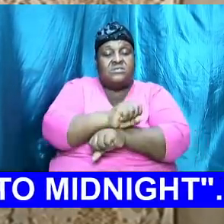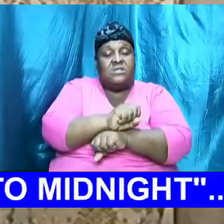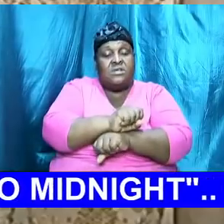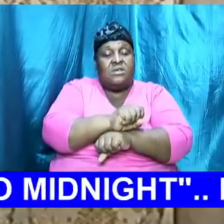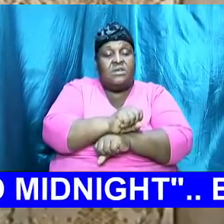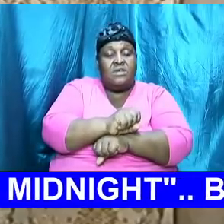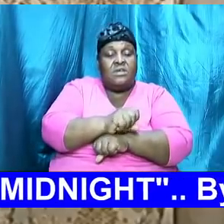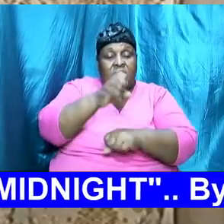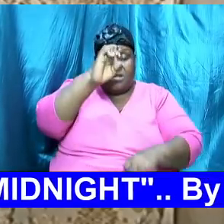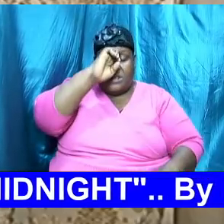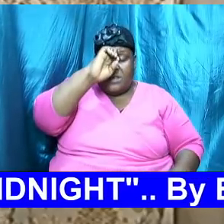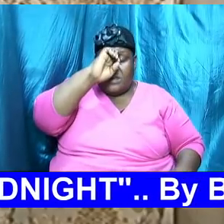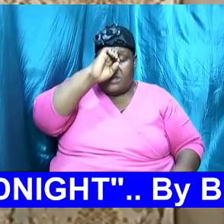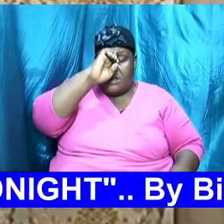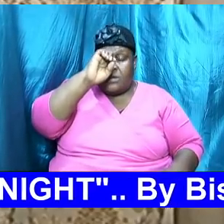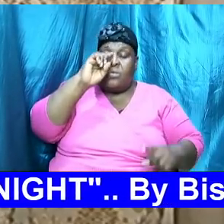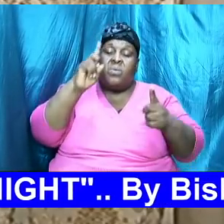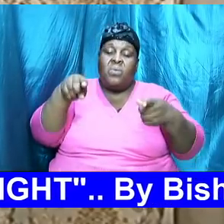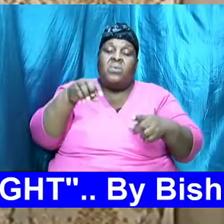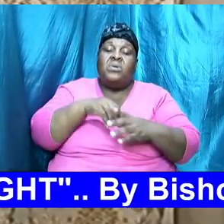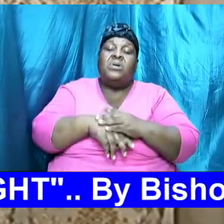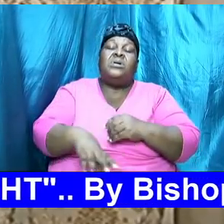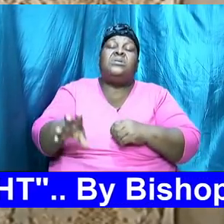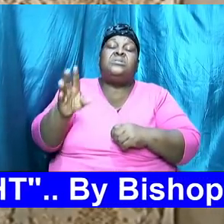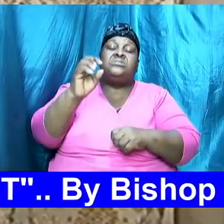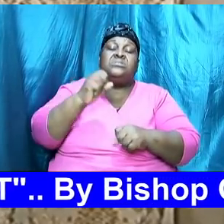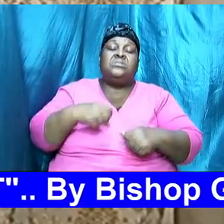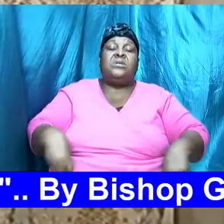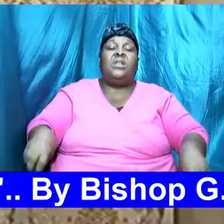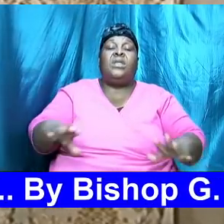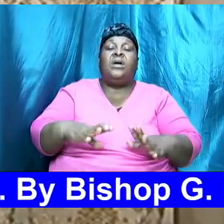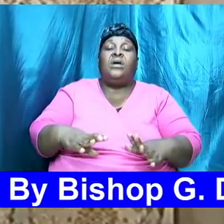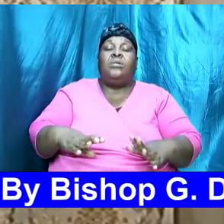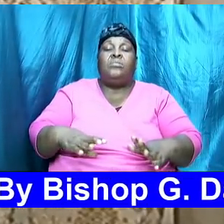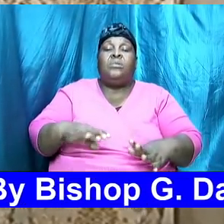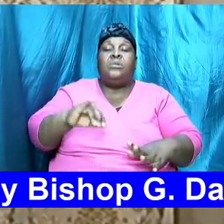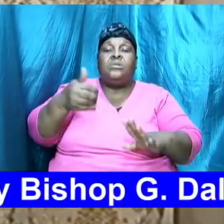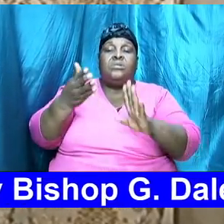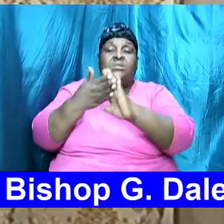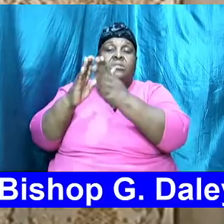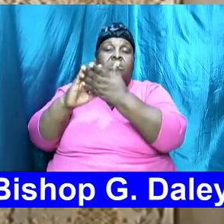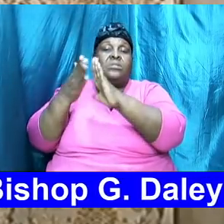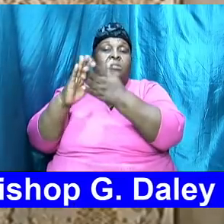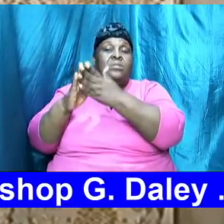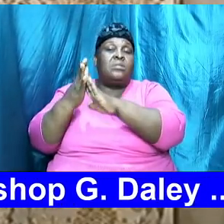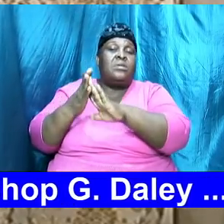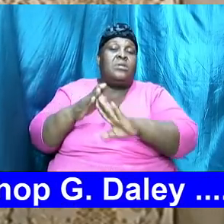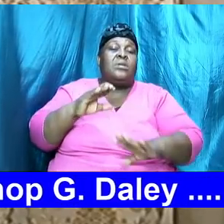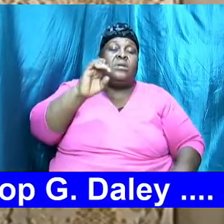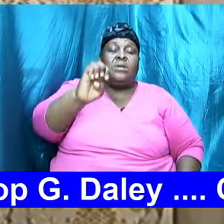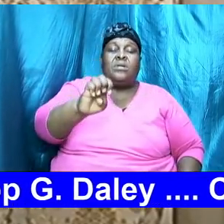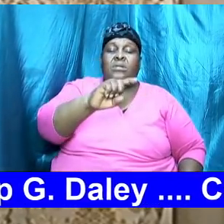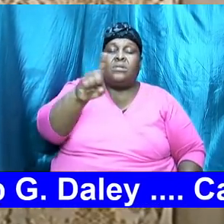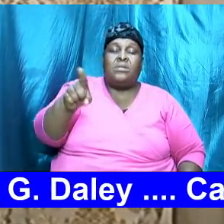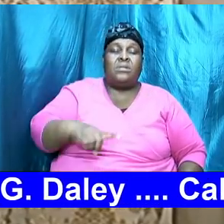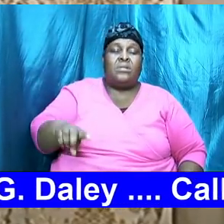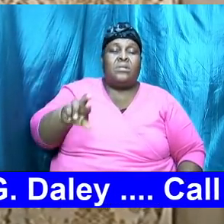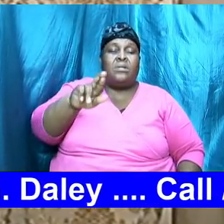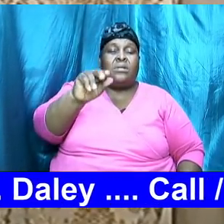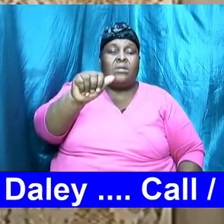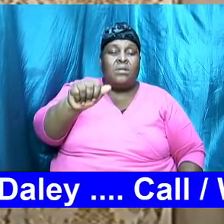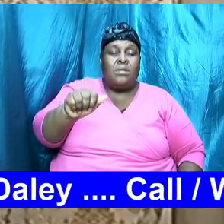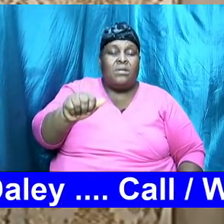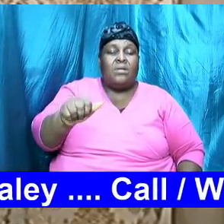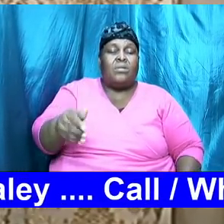back to the land of Judah and they were back in Jerusalem and Ezra came and he